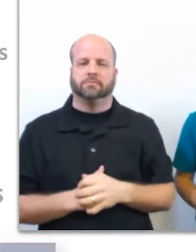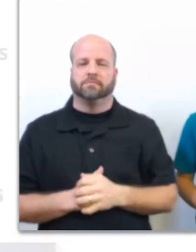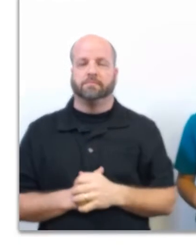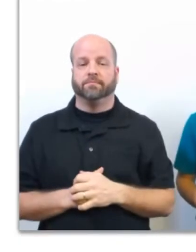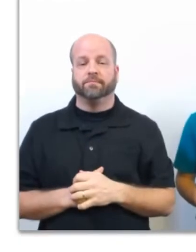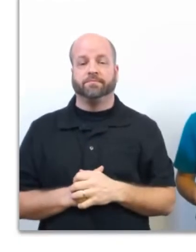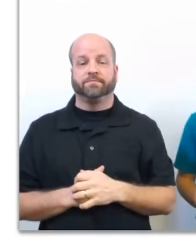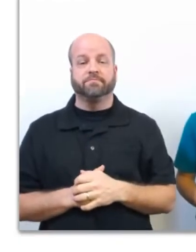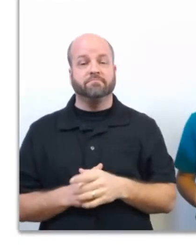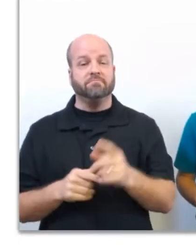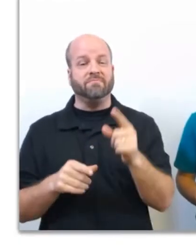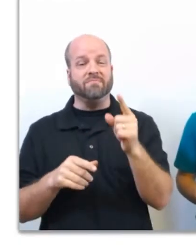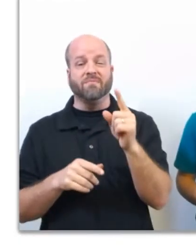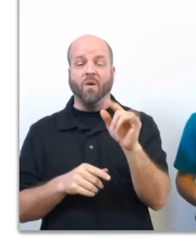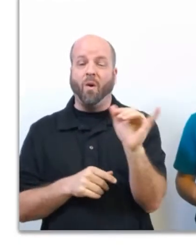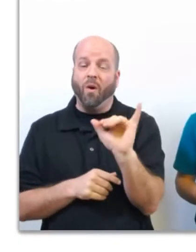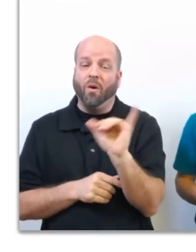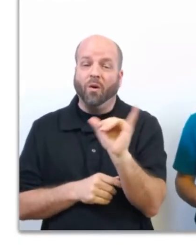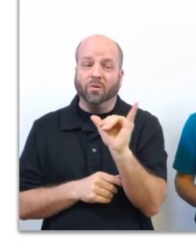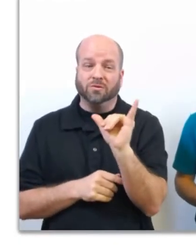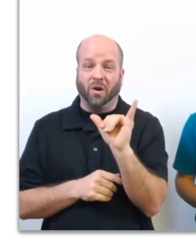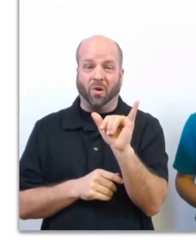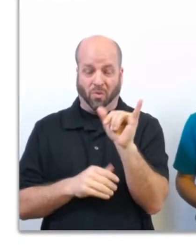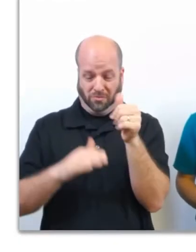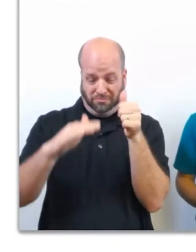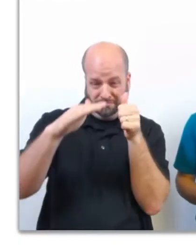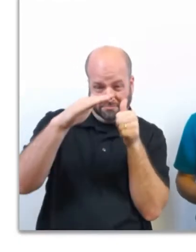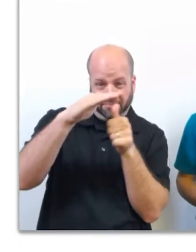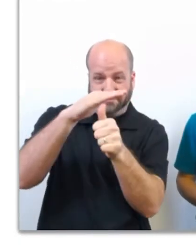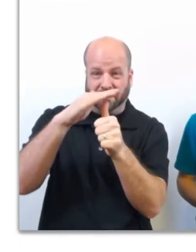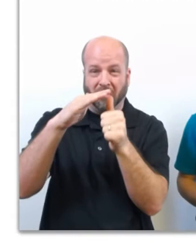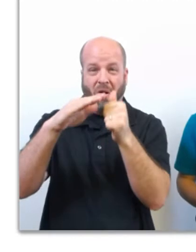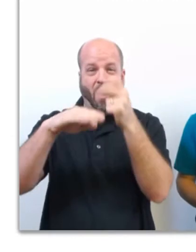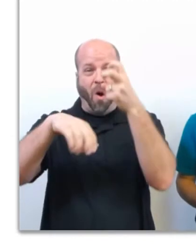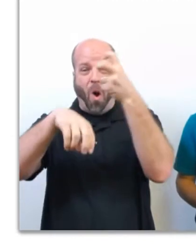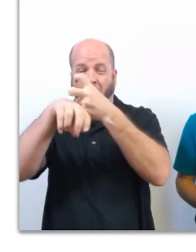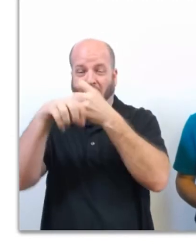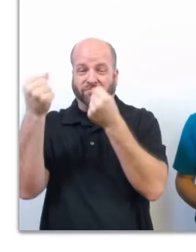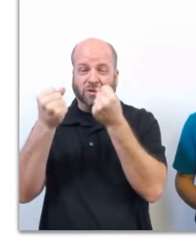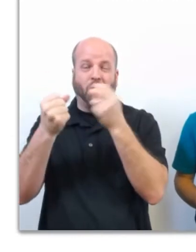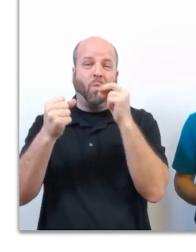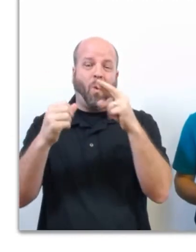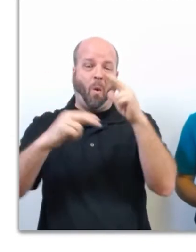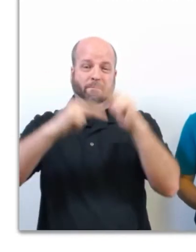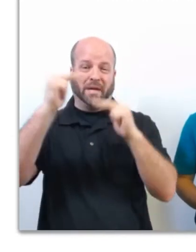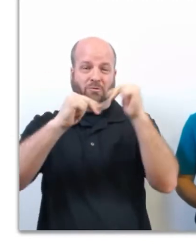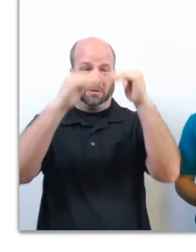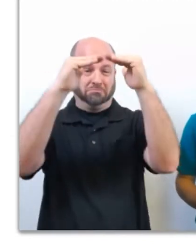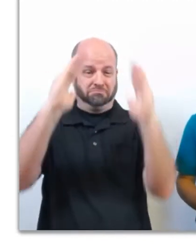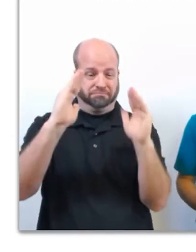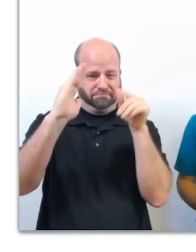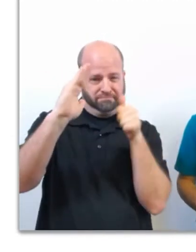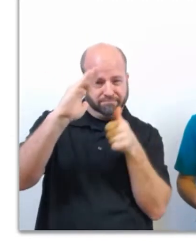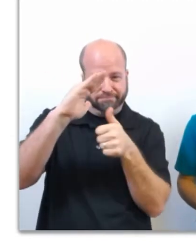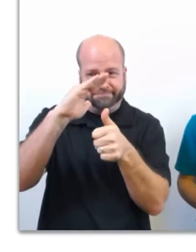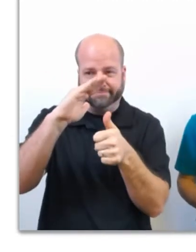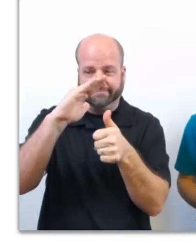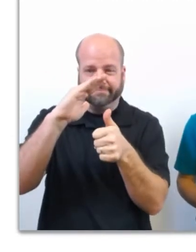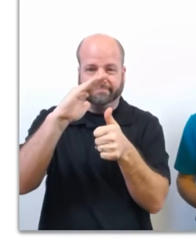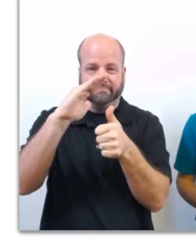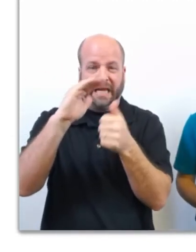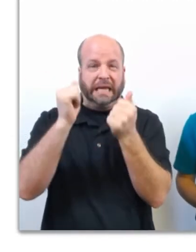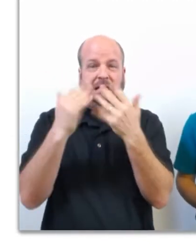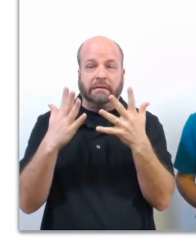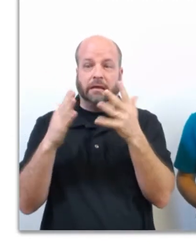You must also take cover in an enclosed building or hardtop vehicle and avoid touching anything that can conduct